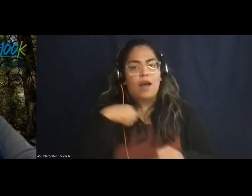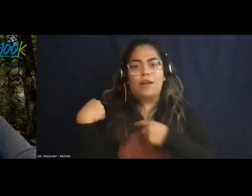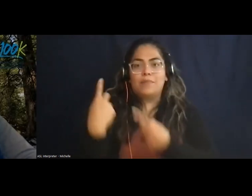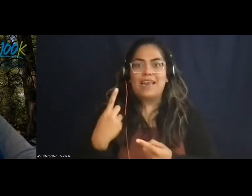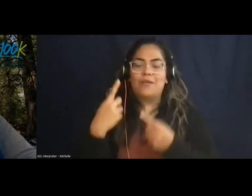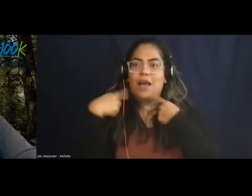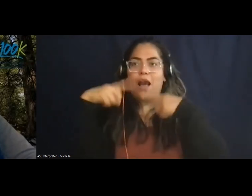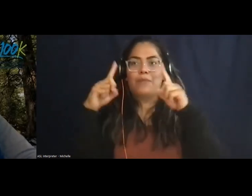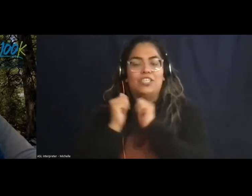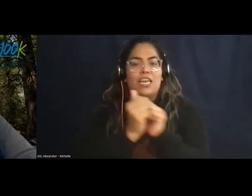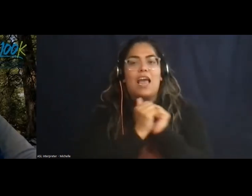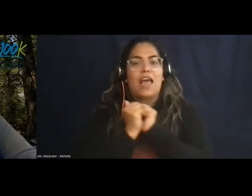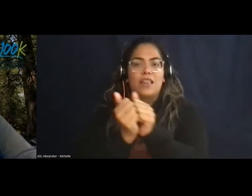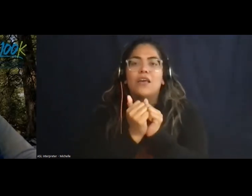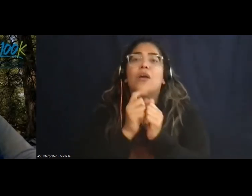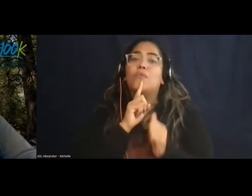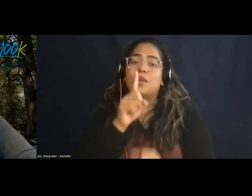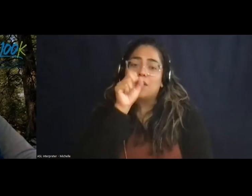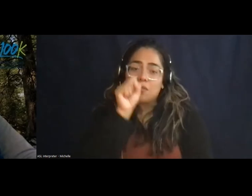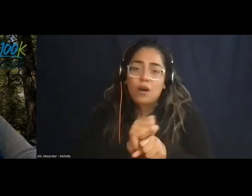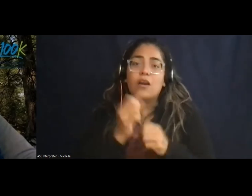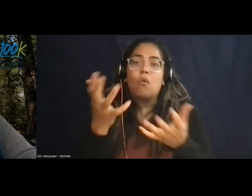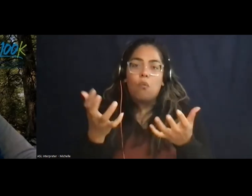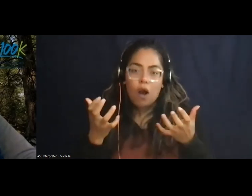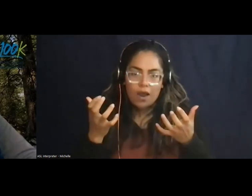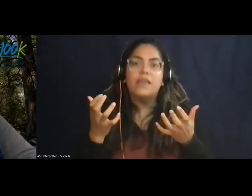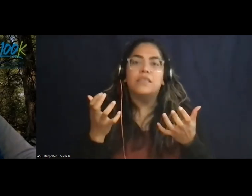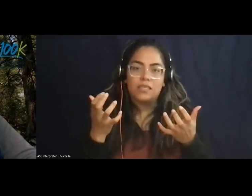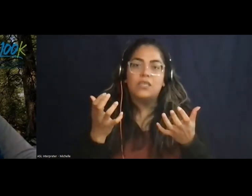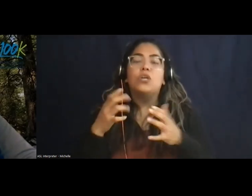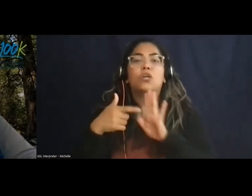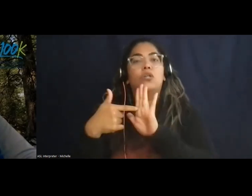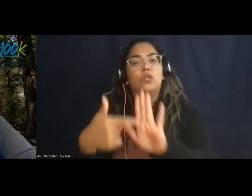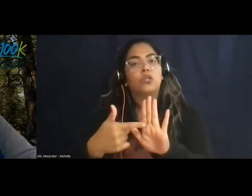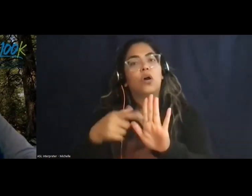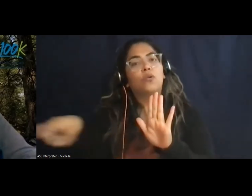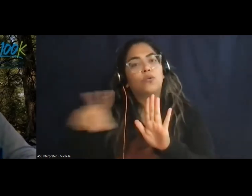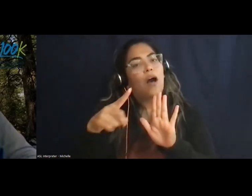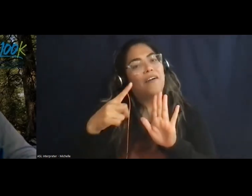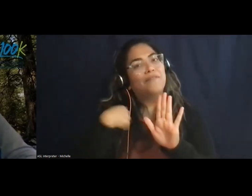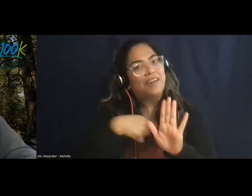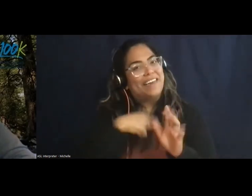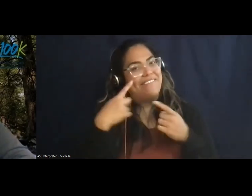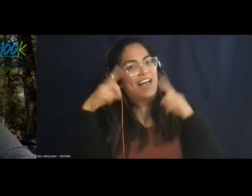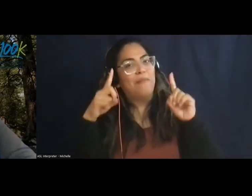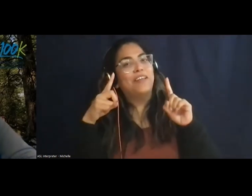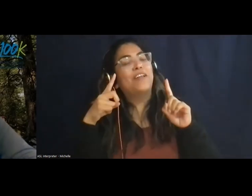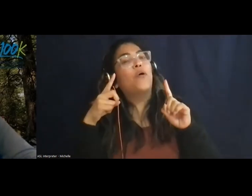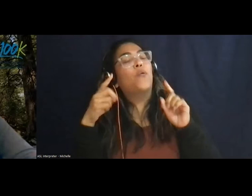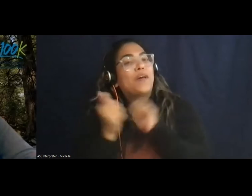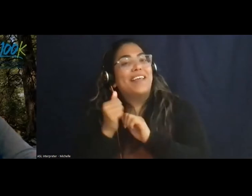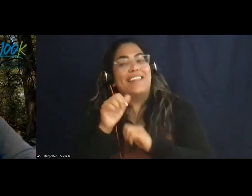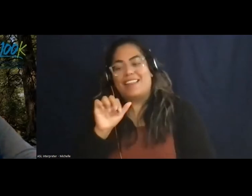together, and we really do want to show you what we've accomplished together by the alumni that are going to